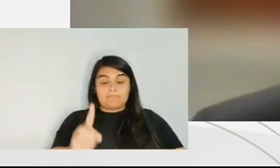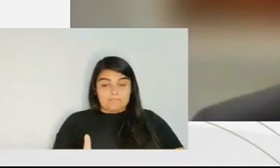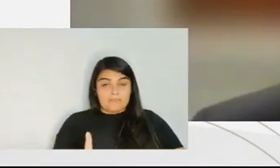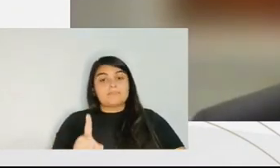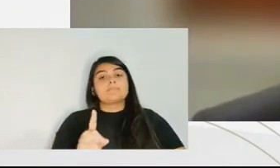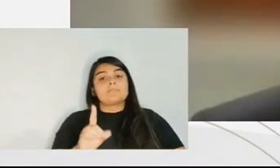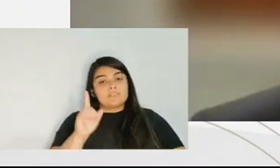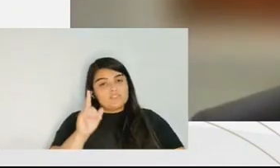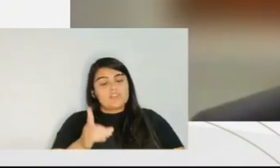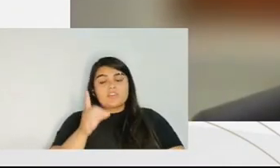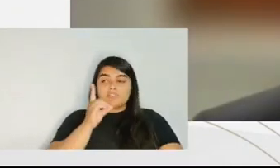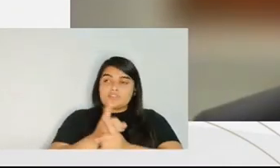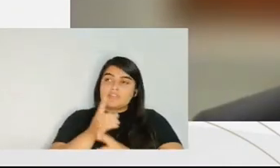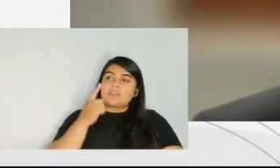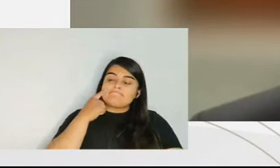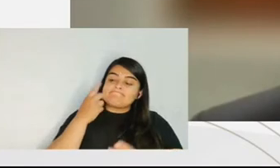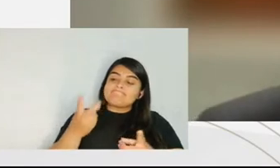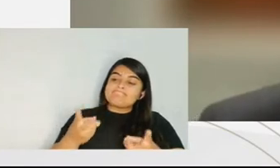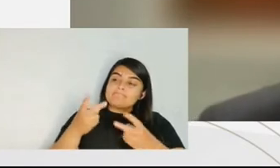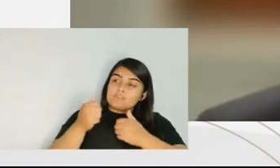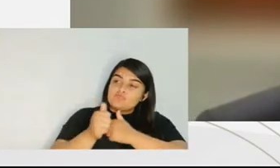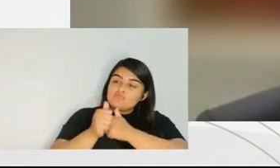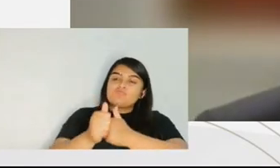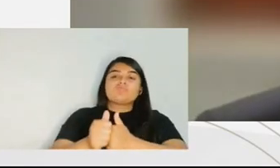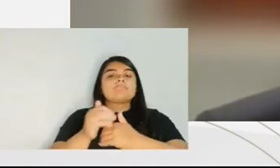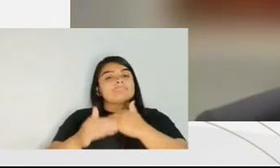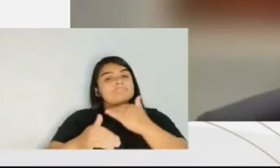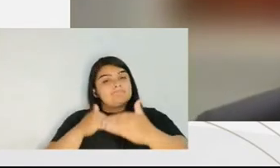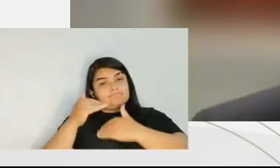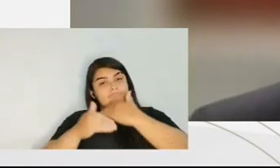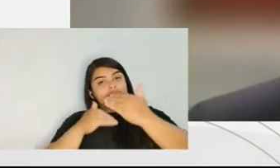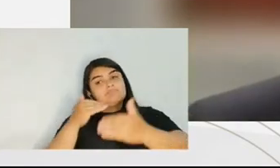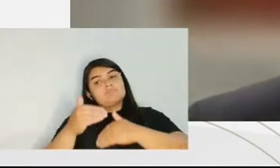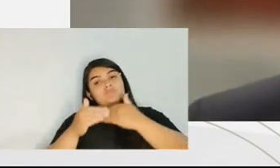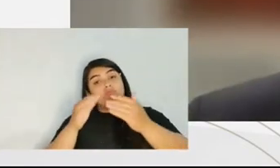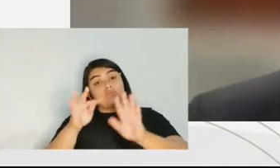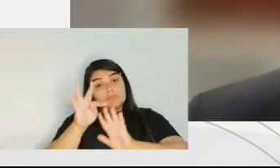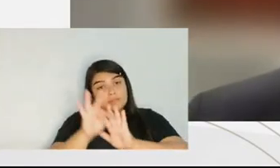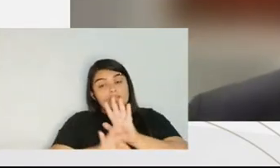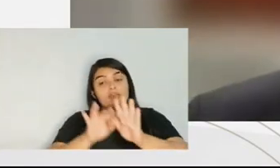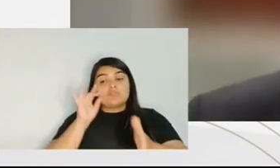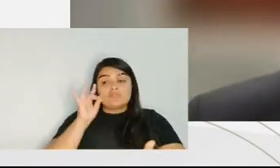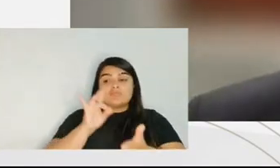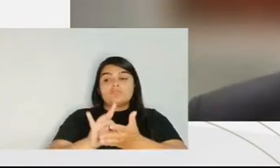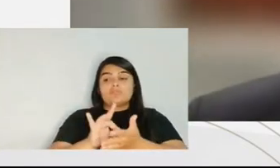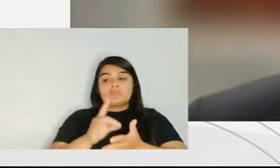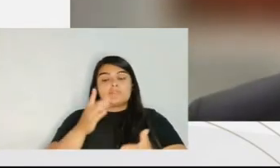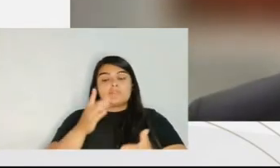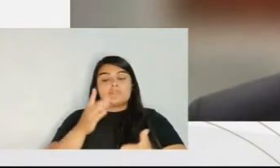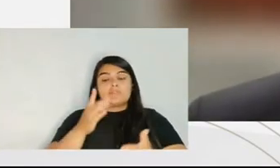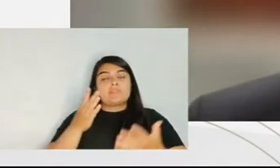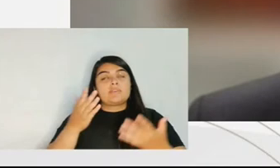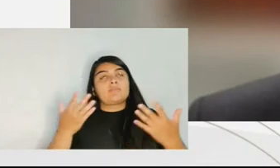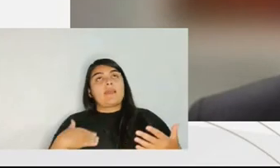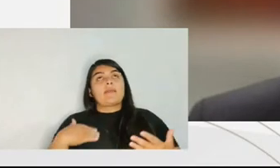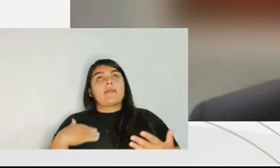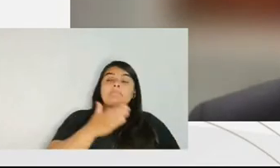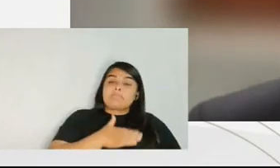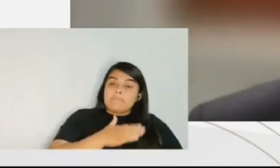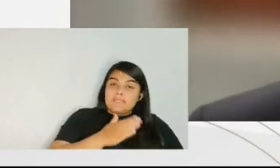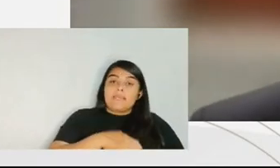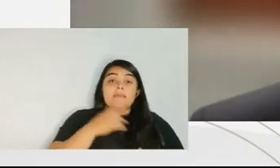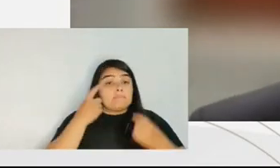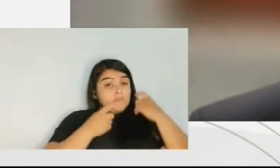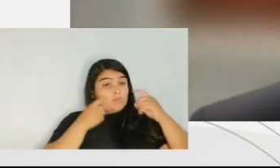the magistrates, following the evolution and everything